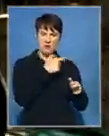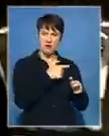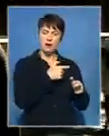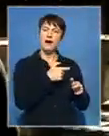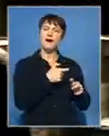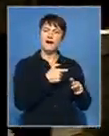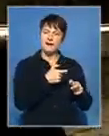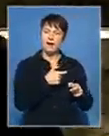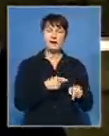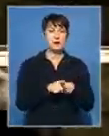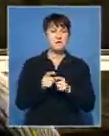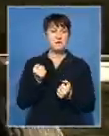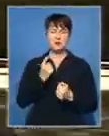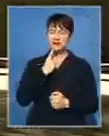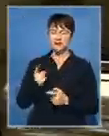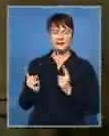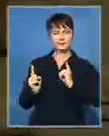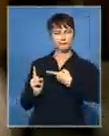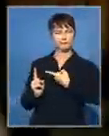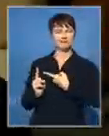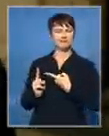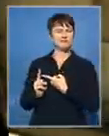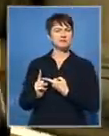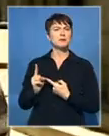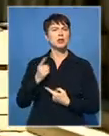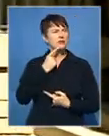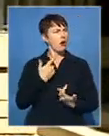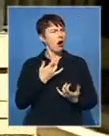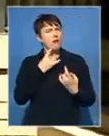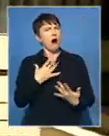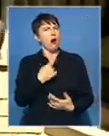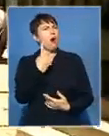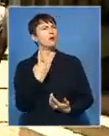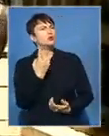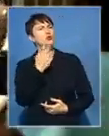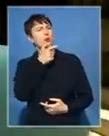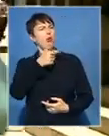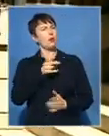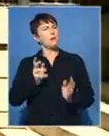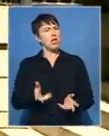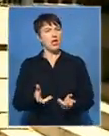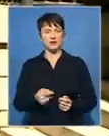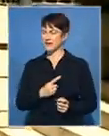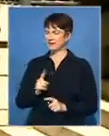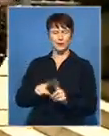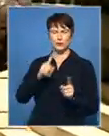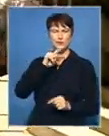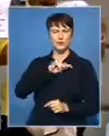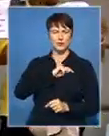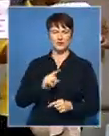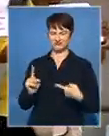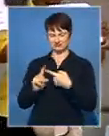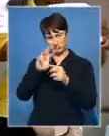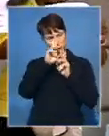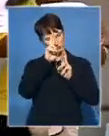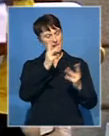also rejected his version that he only used racial insults on one or two occasions. Van Deventer was also found to have no regard or respect for